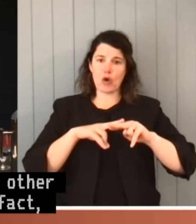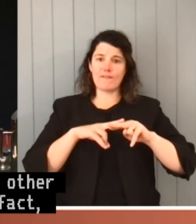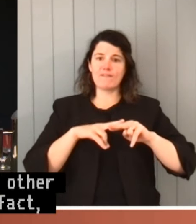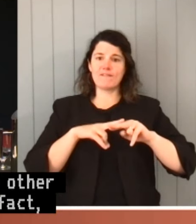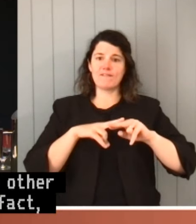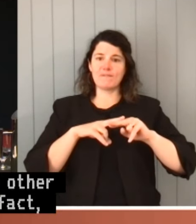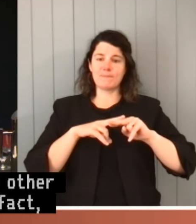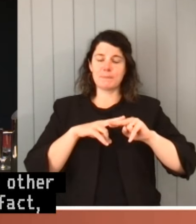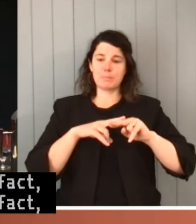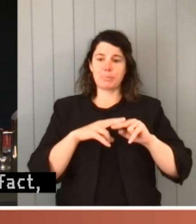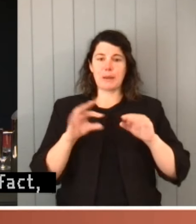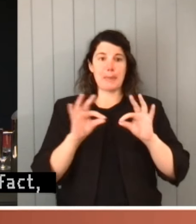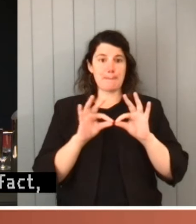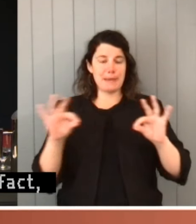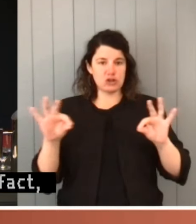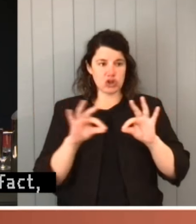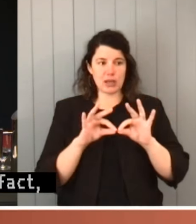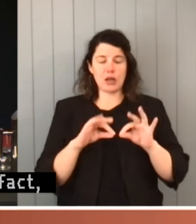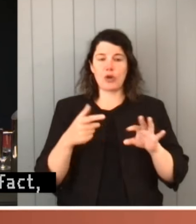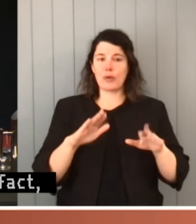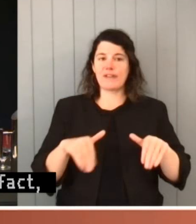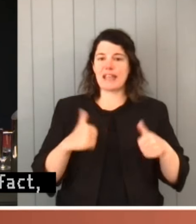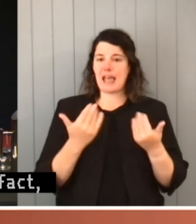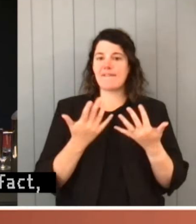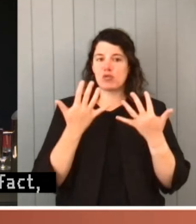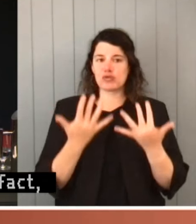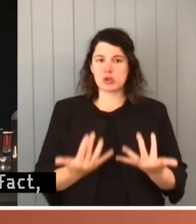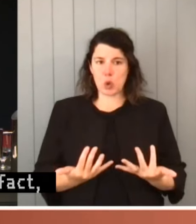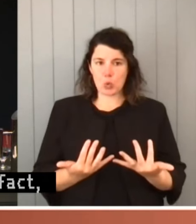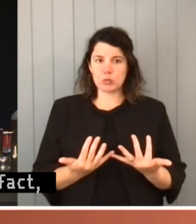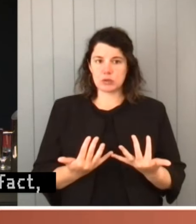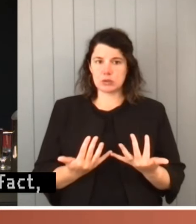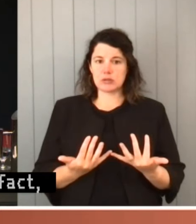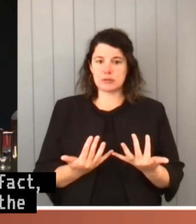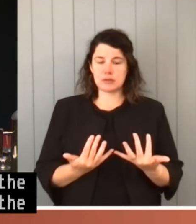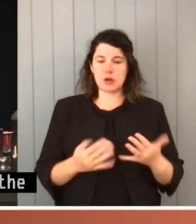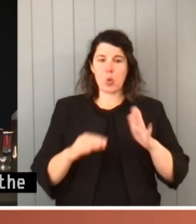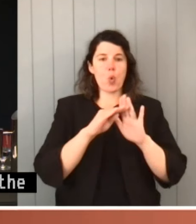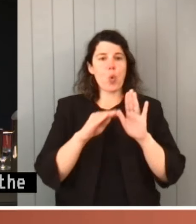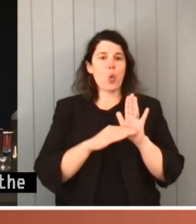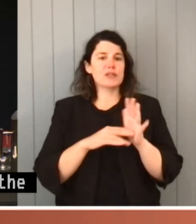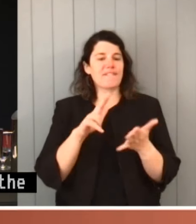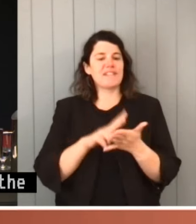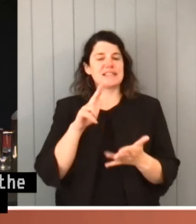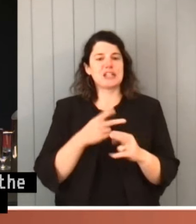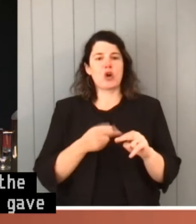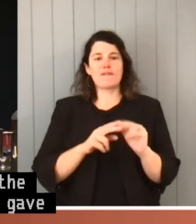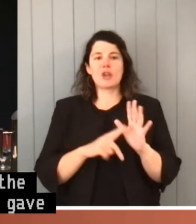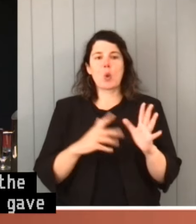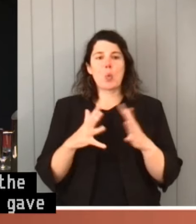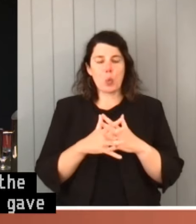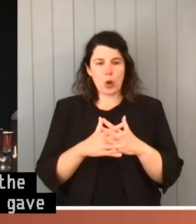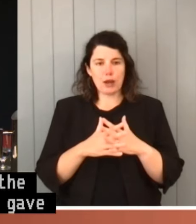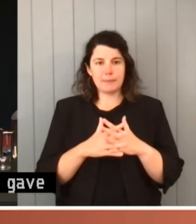measure we gave a result gave an order gave orders upholding the validity of the law and then